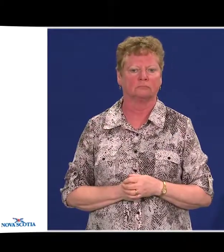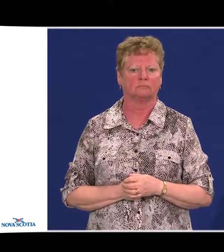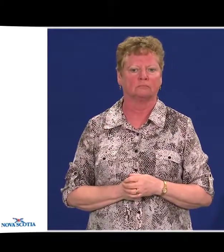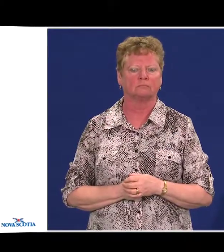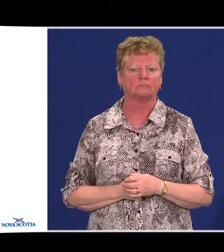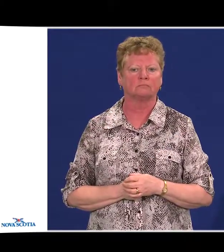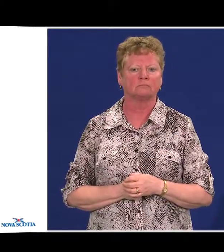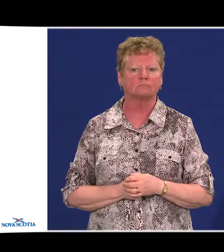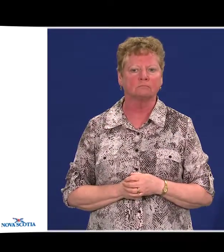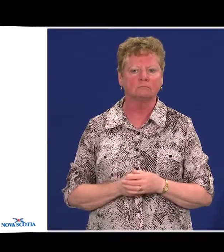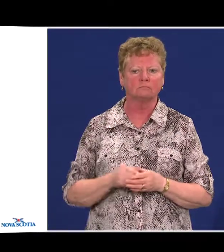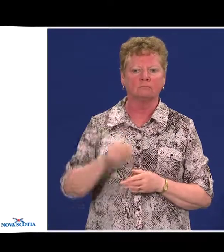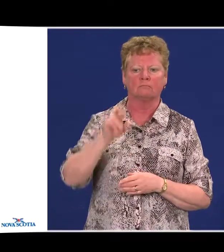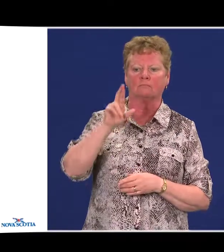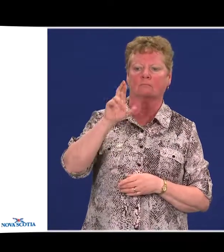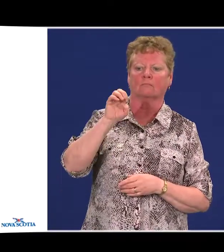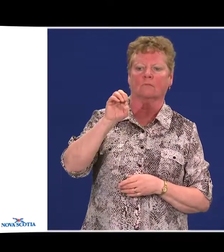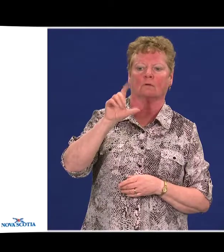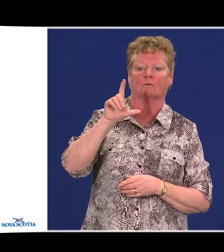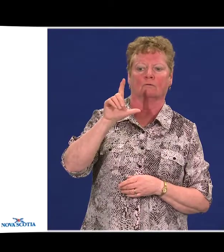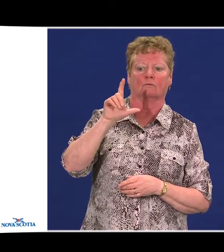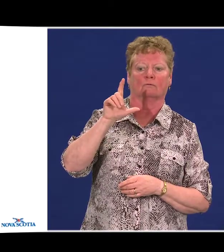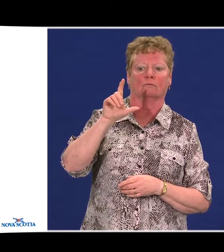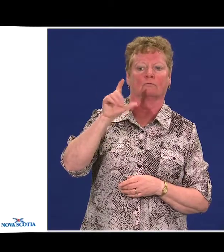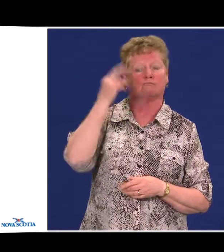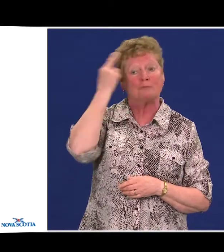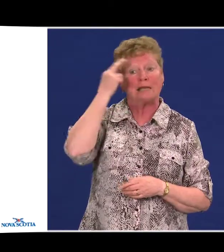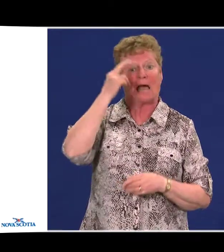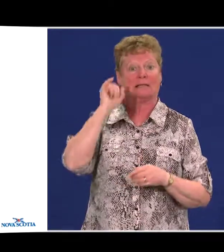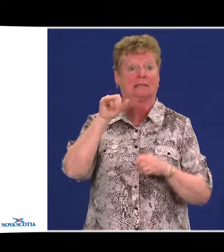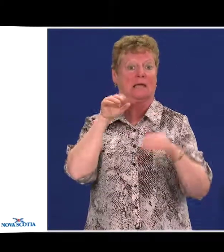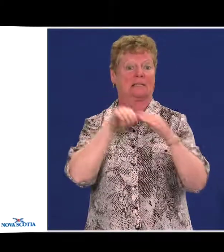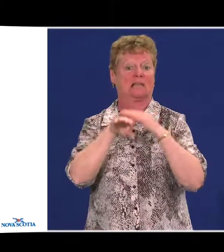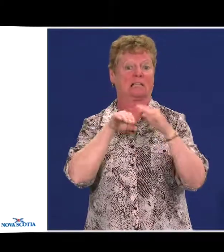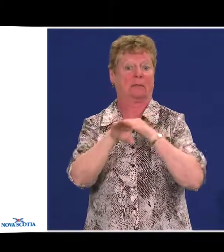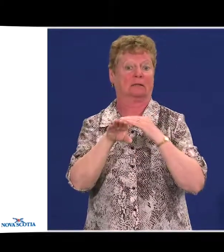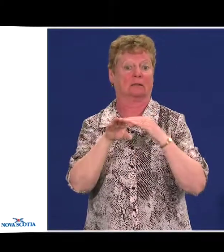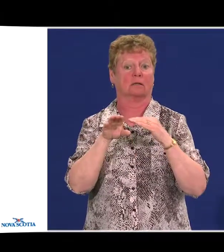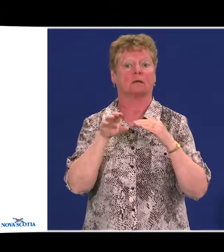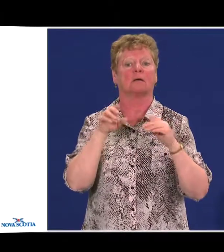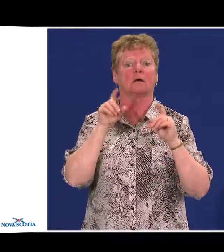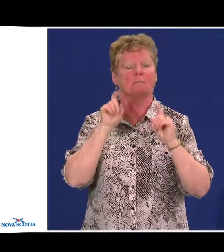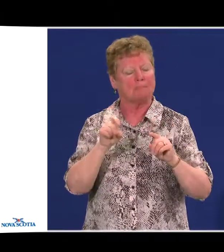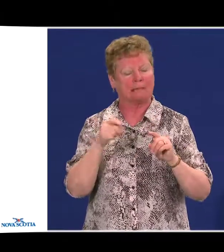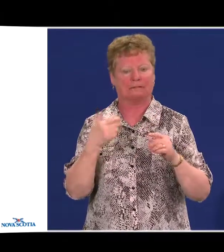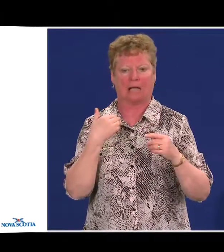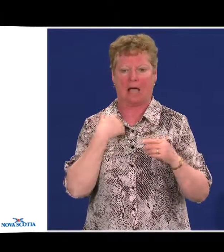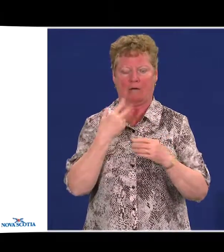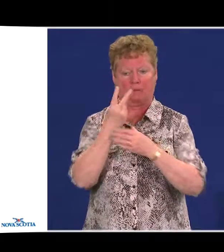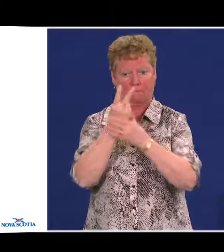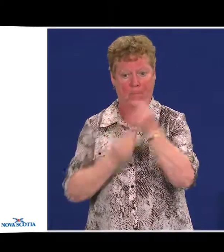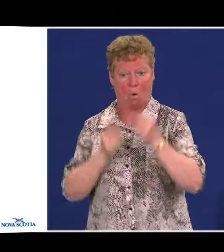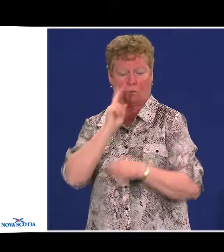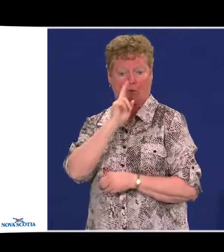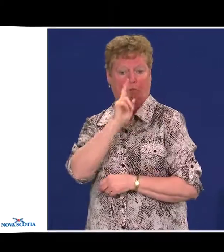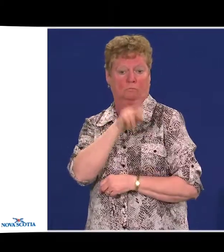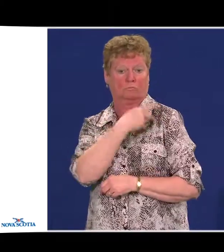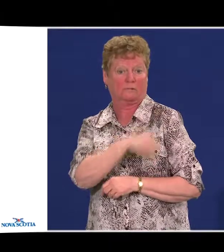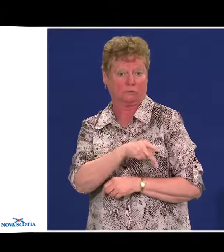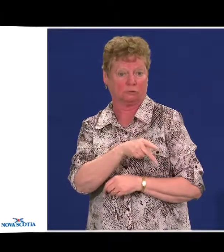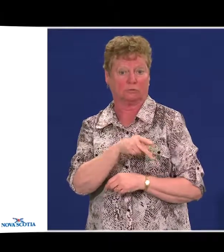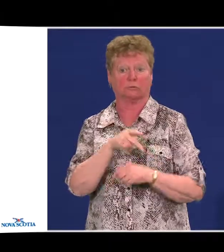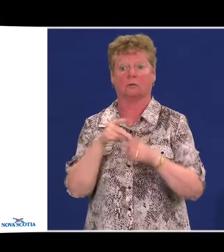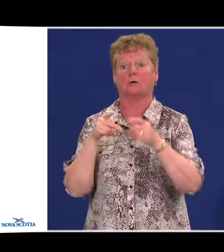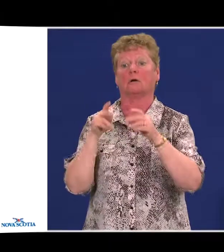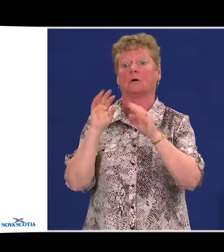Realization of accessibility cannot be achieved without the full cooperation of both the provincial and